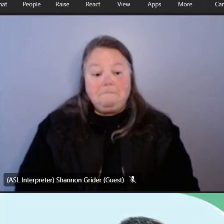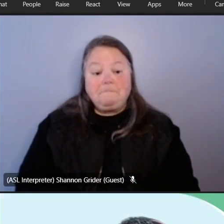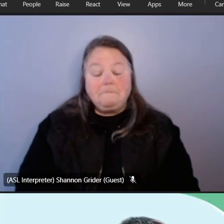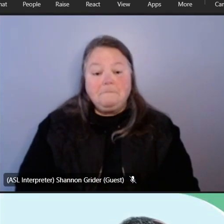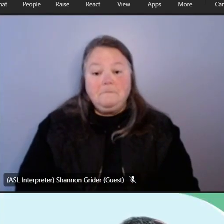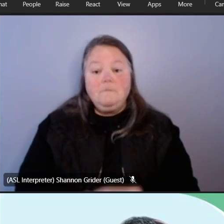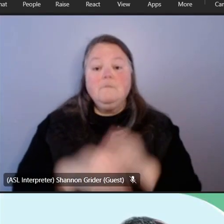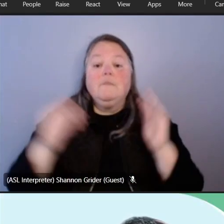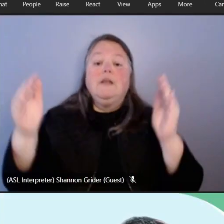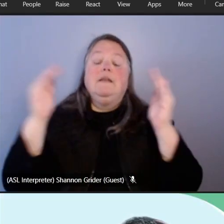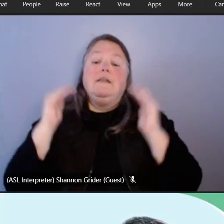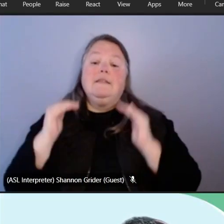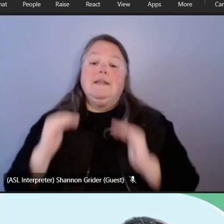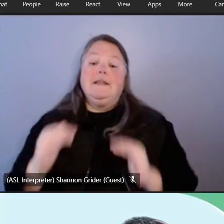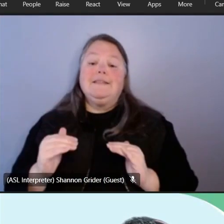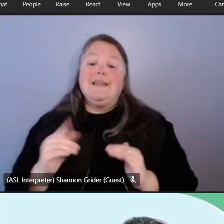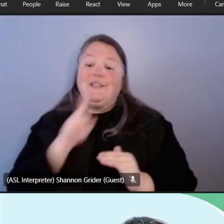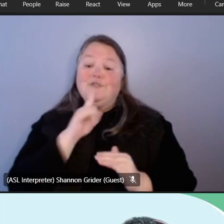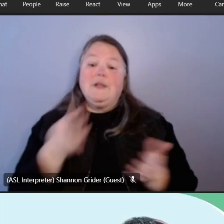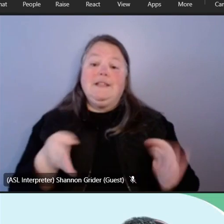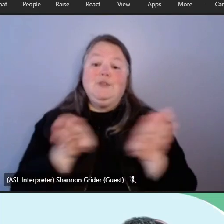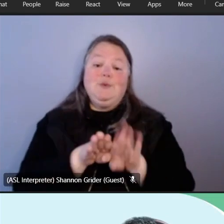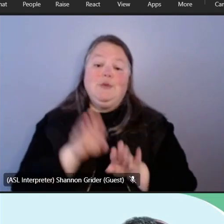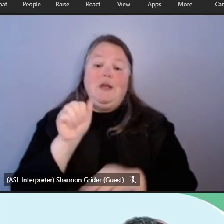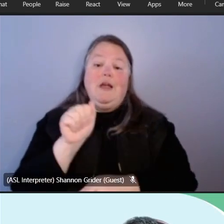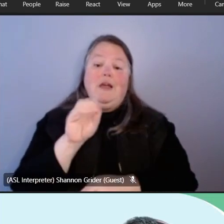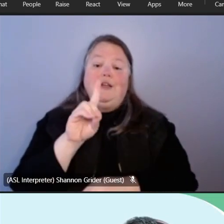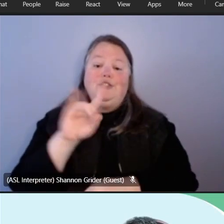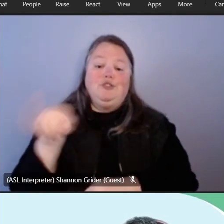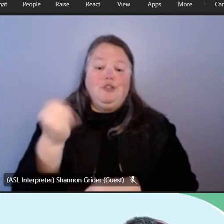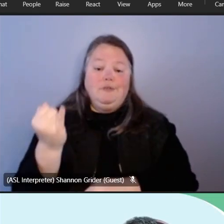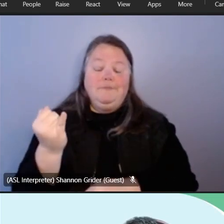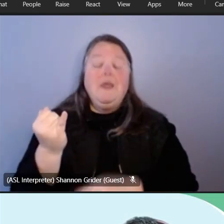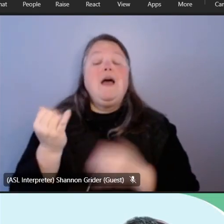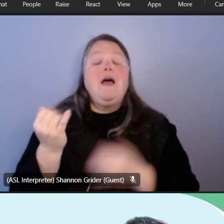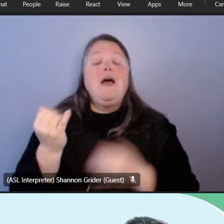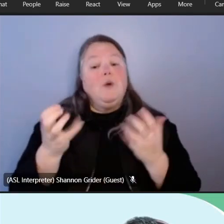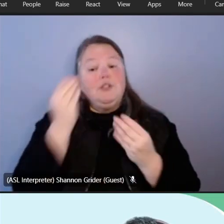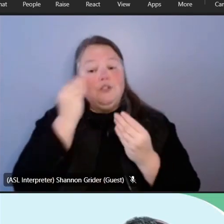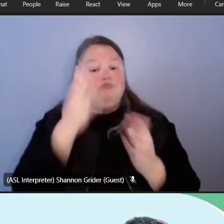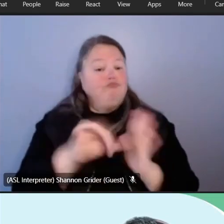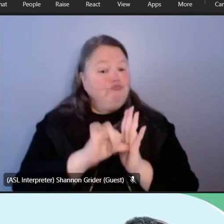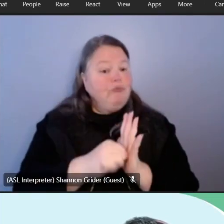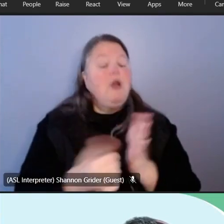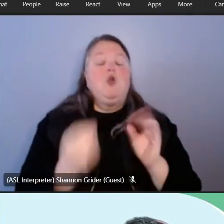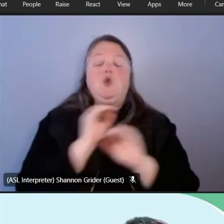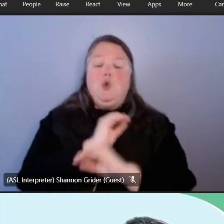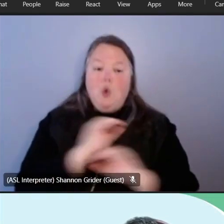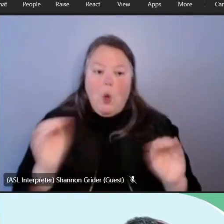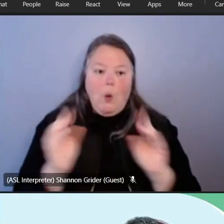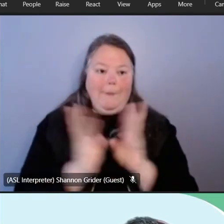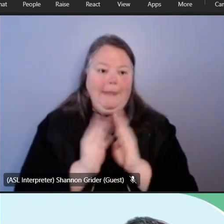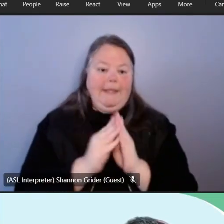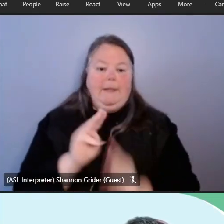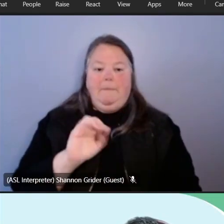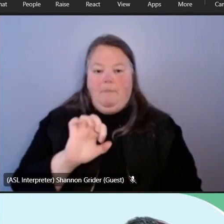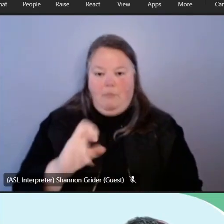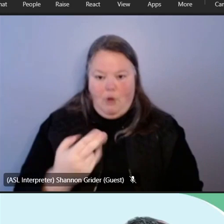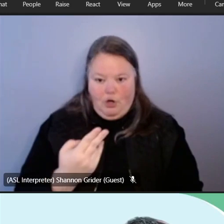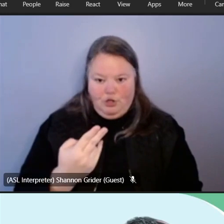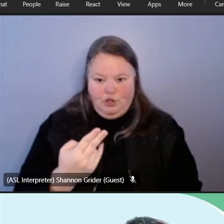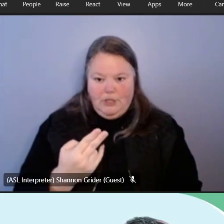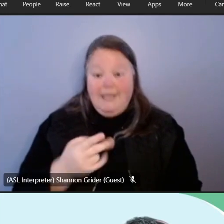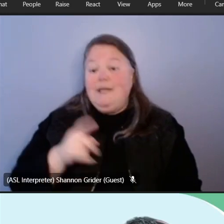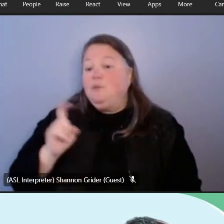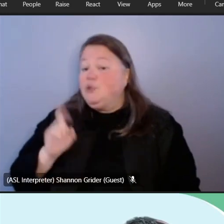the next thing on the item is really adjournment i did want to re-emphasize to you guys that we will not have a meeting in march it was scheduled